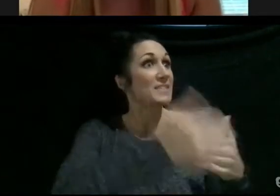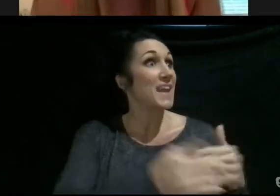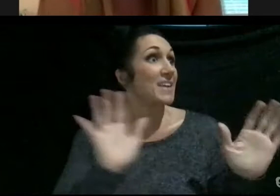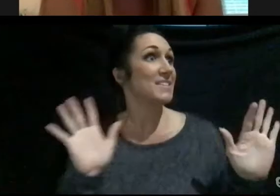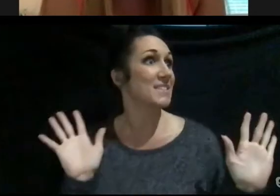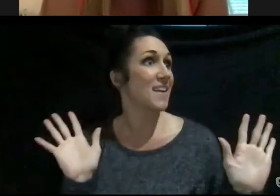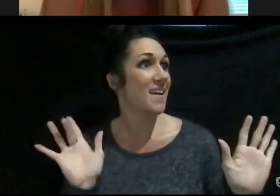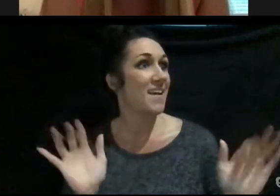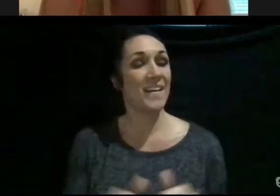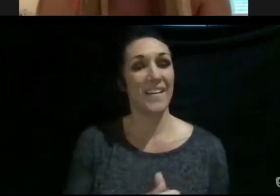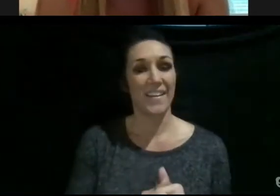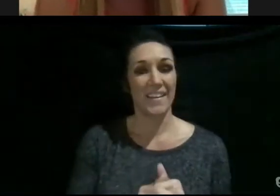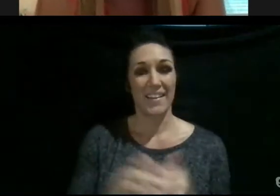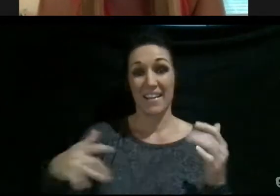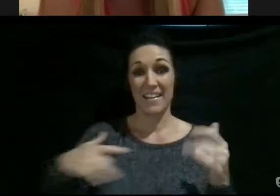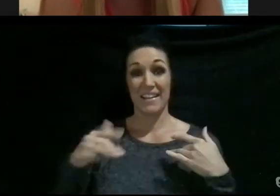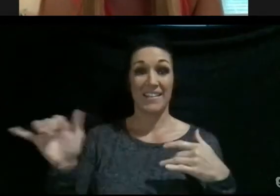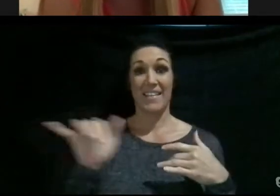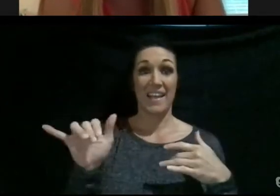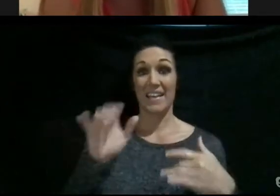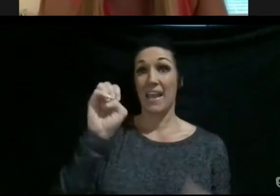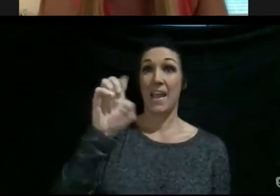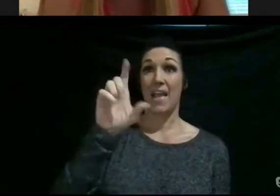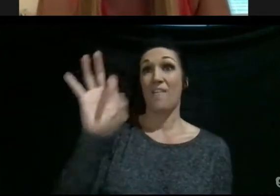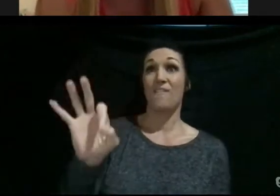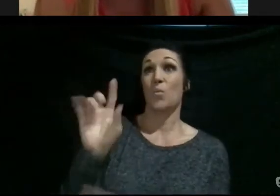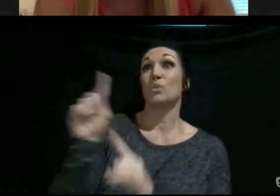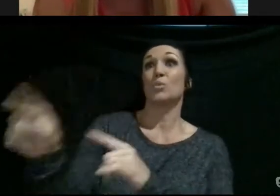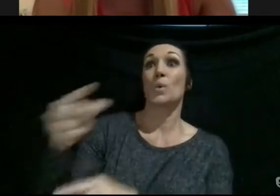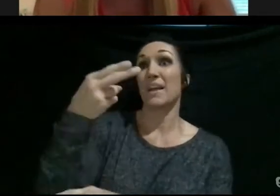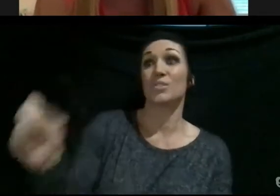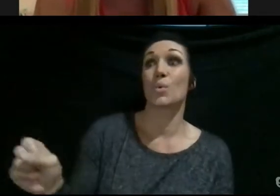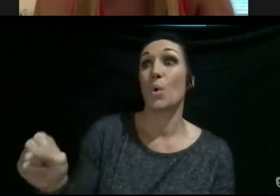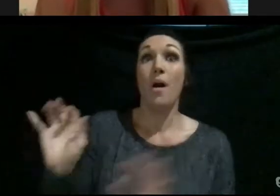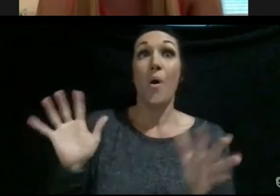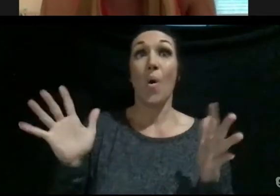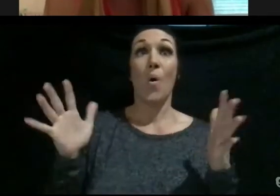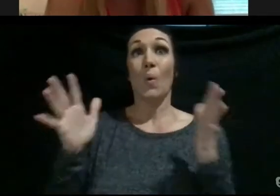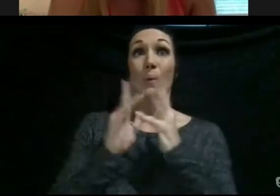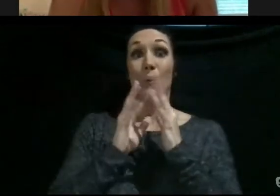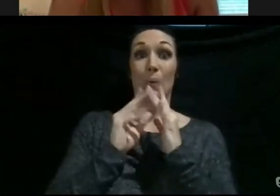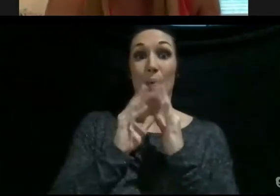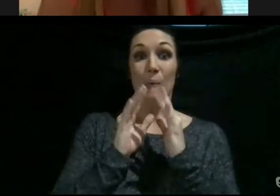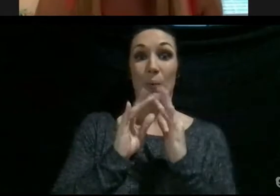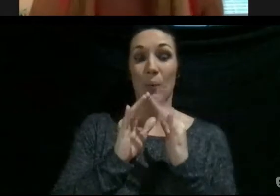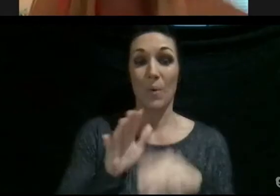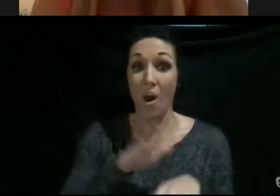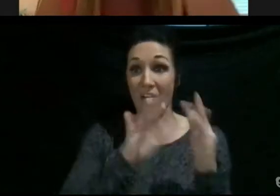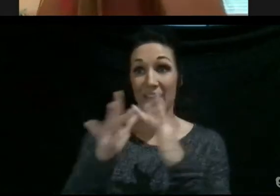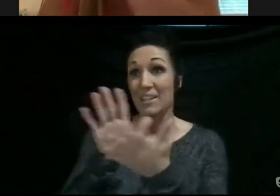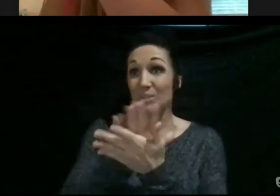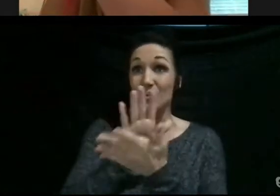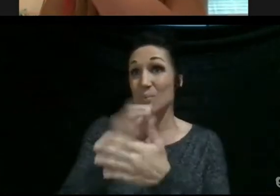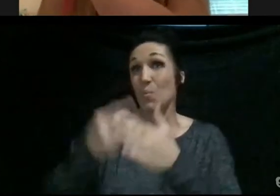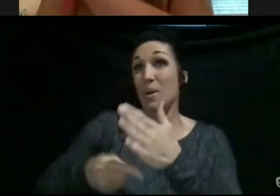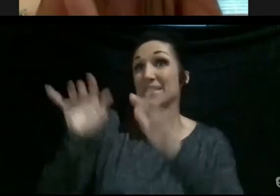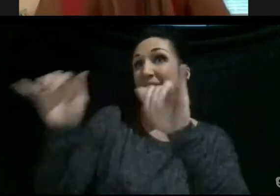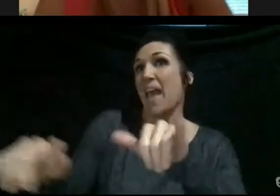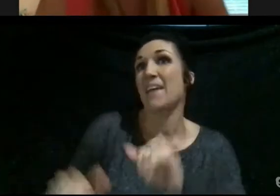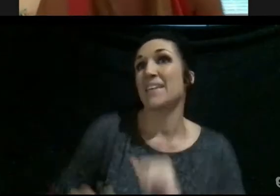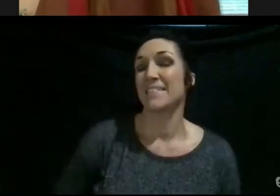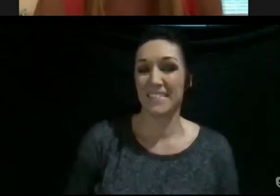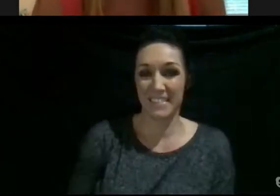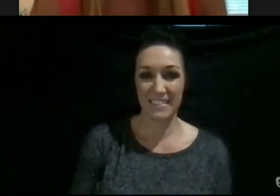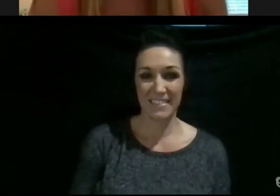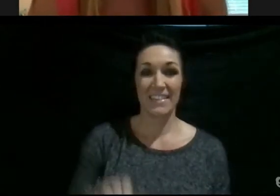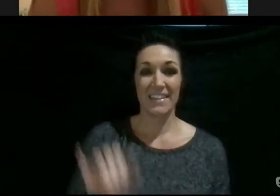Yeah. It's, like, as if Elf was going to high school, and he's, like, oh, ooh, online school, what's that? Like a,